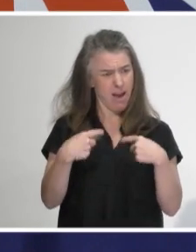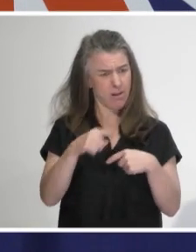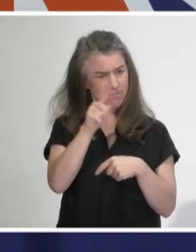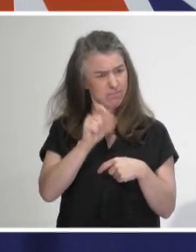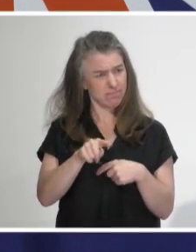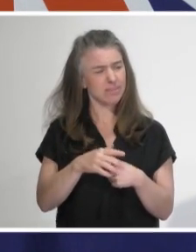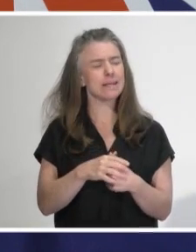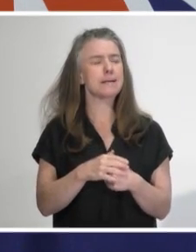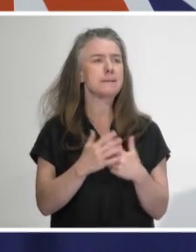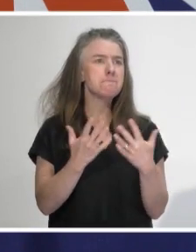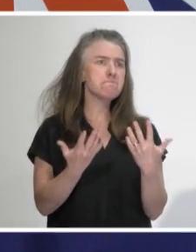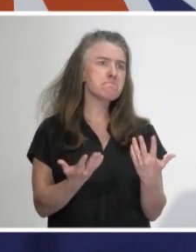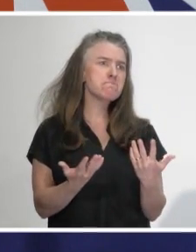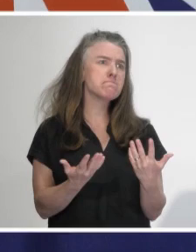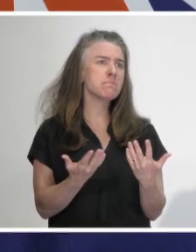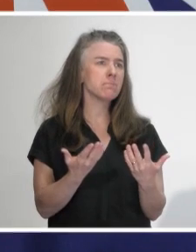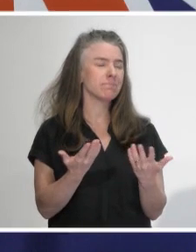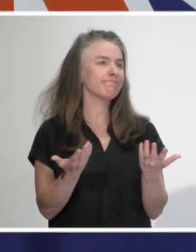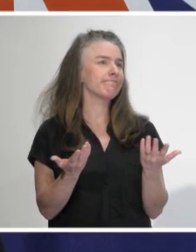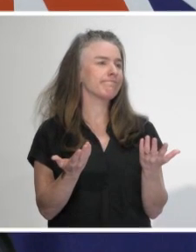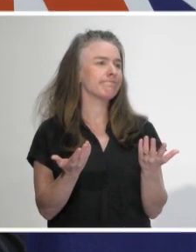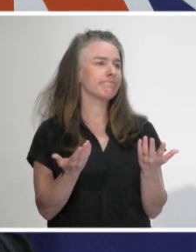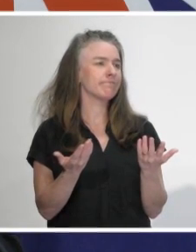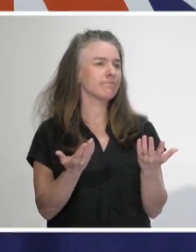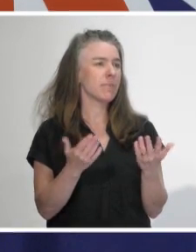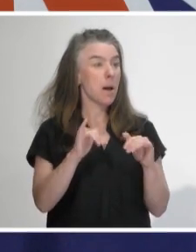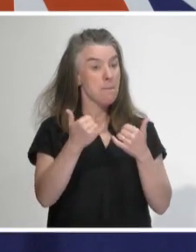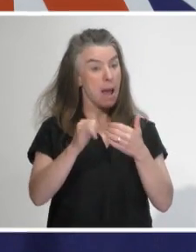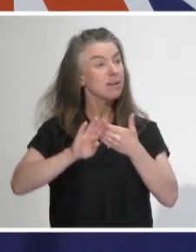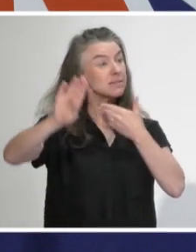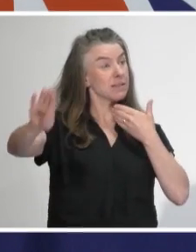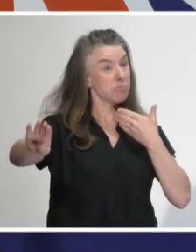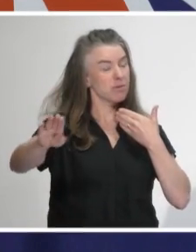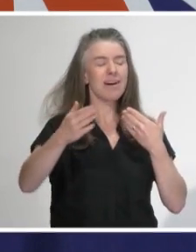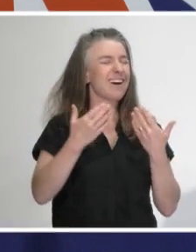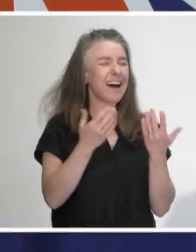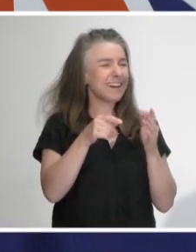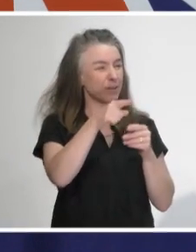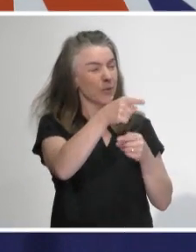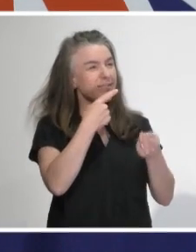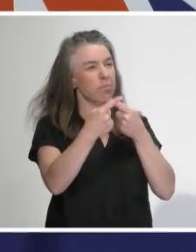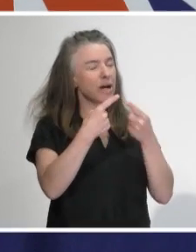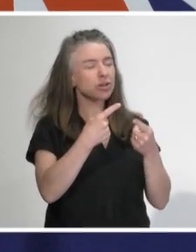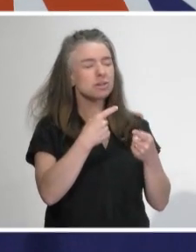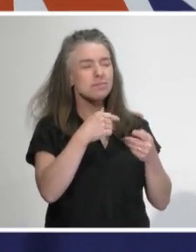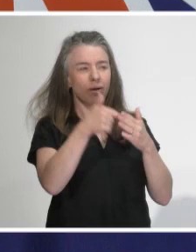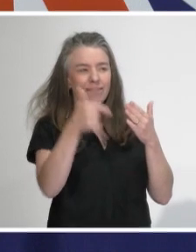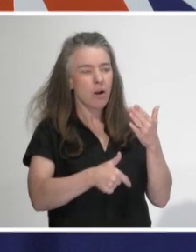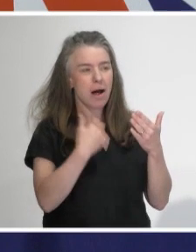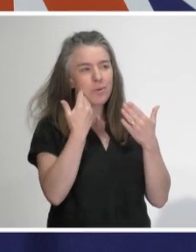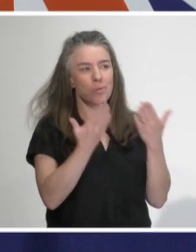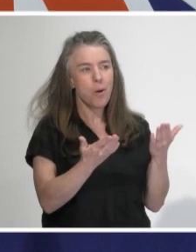be doing that in a way that isn't creating any overlapping of their bubbles. I don't have, it's hard to comment without any detail.